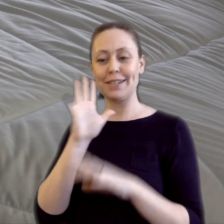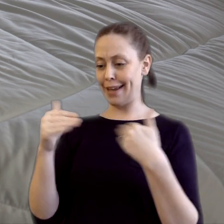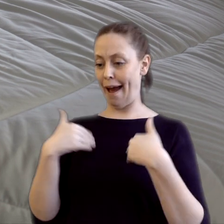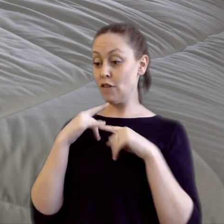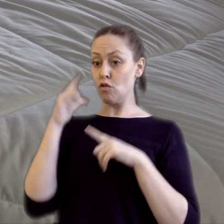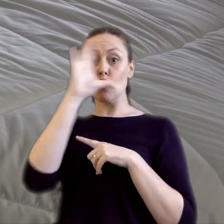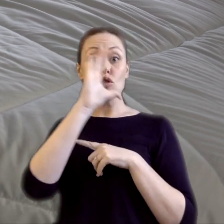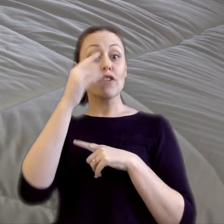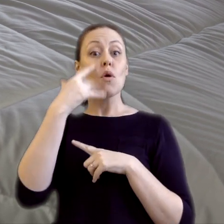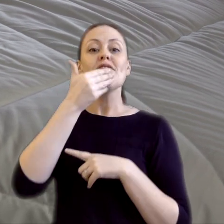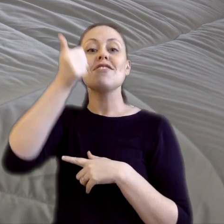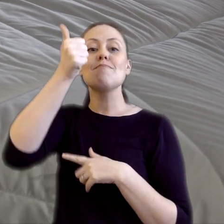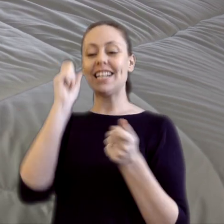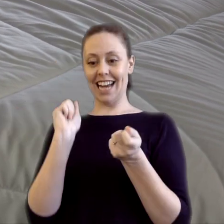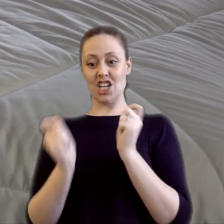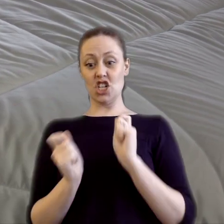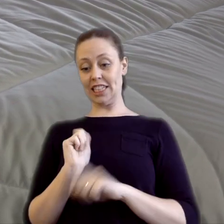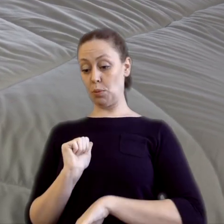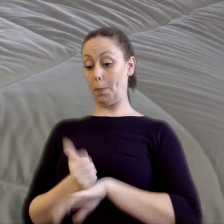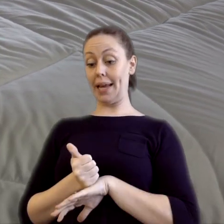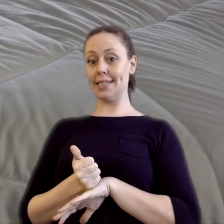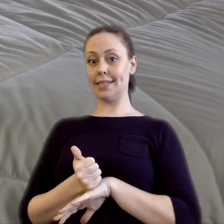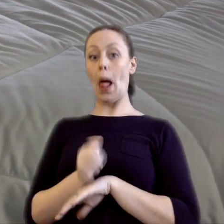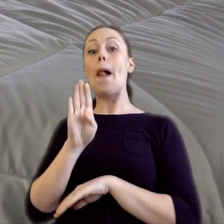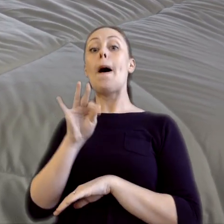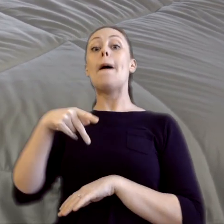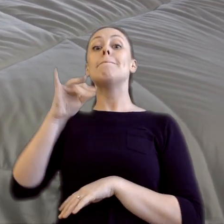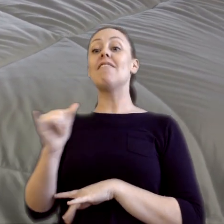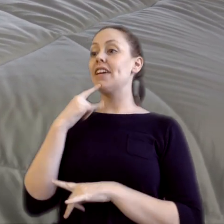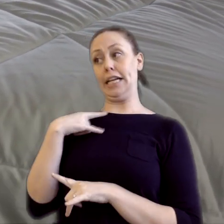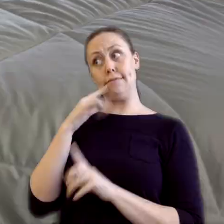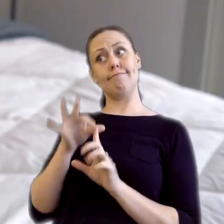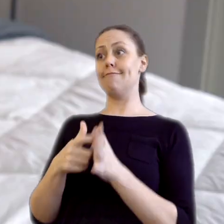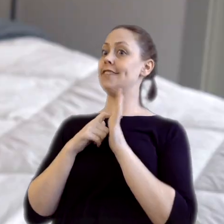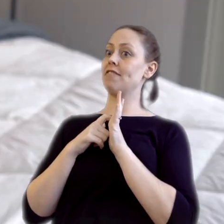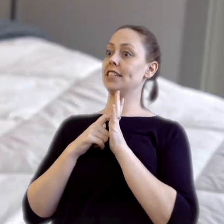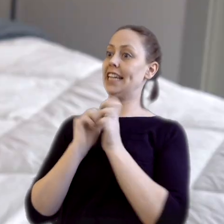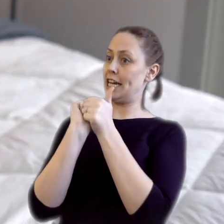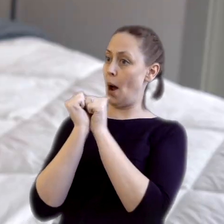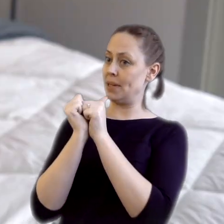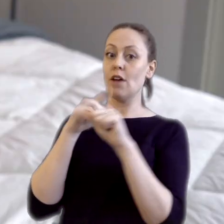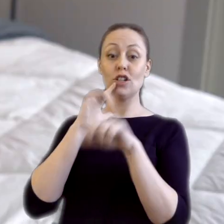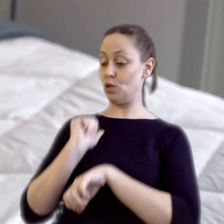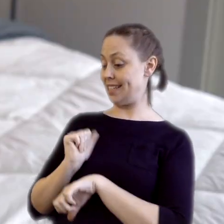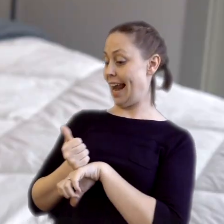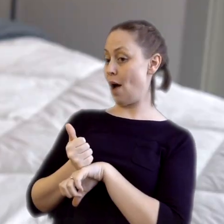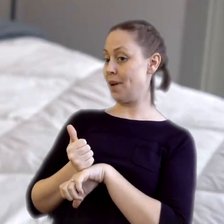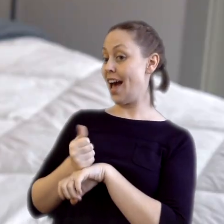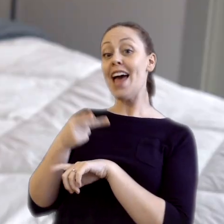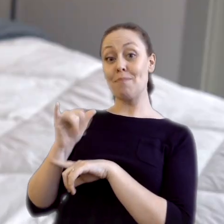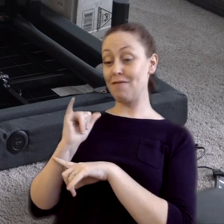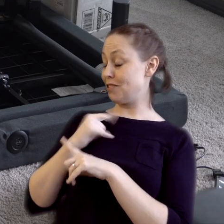if you're looking for the best adjustable base, puffy is certainly a contender. When it comes to setting up, the puffy base